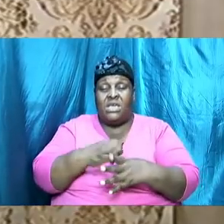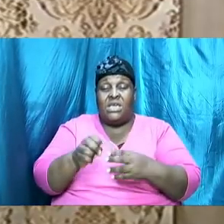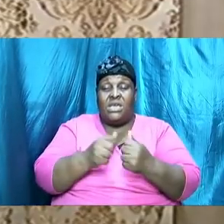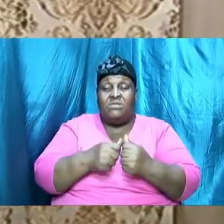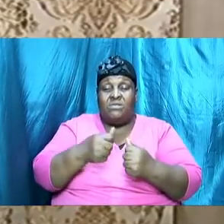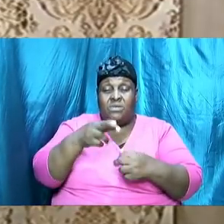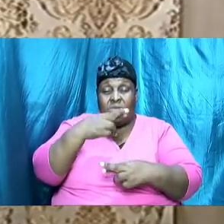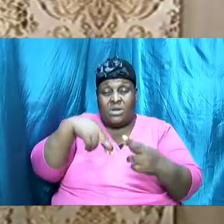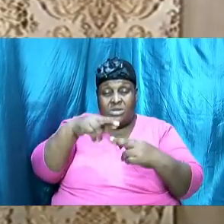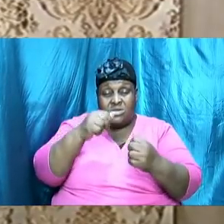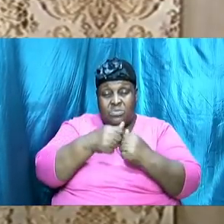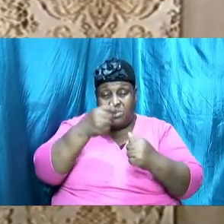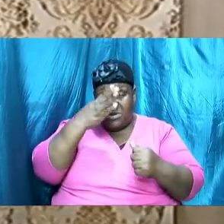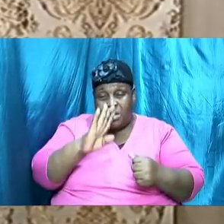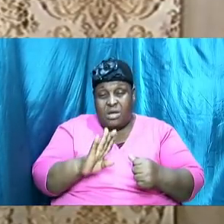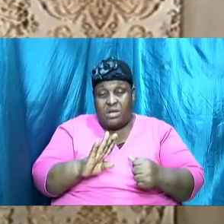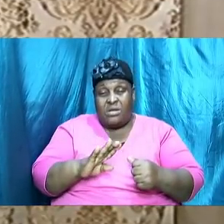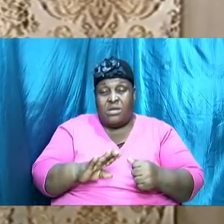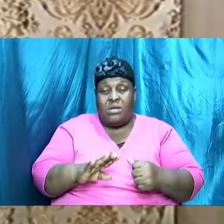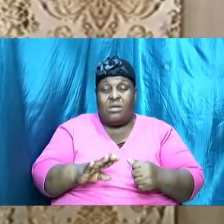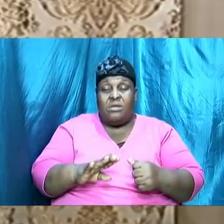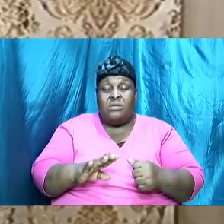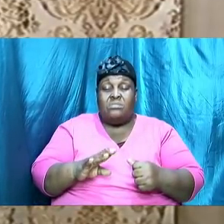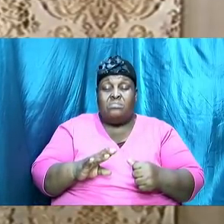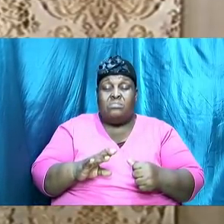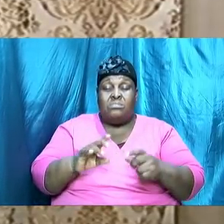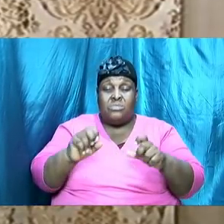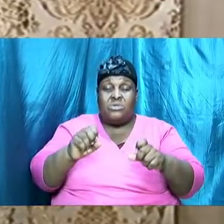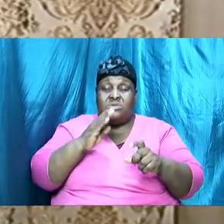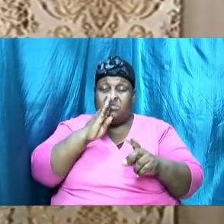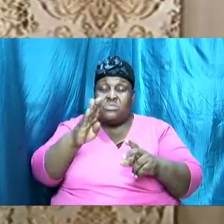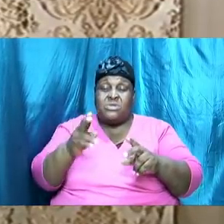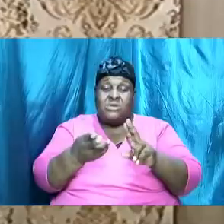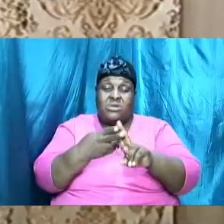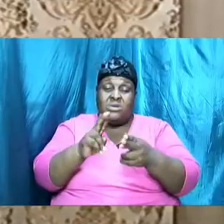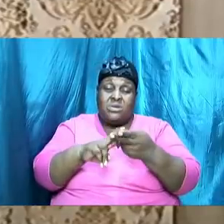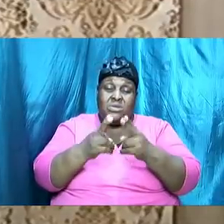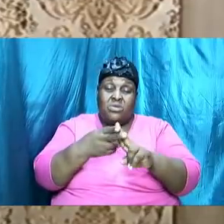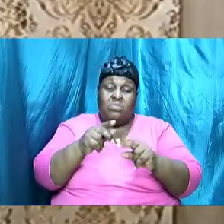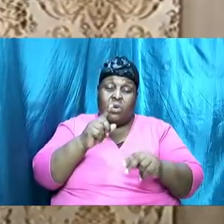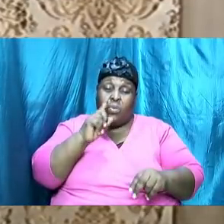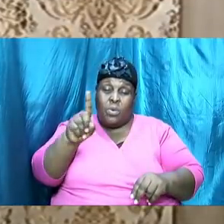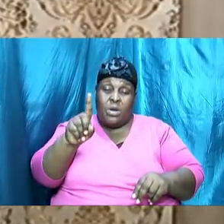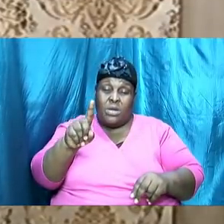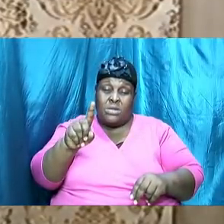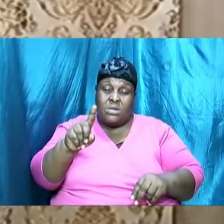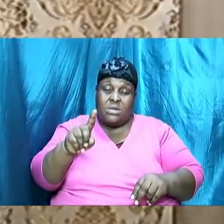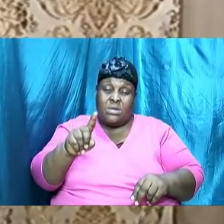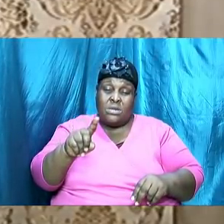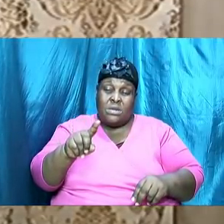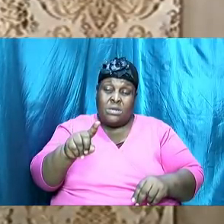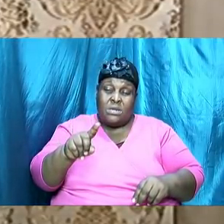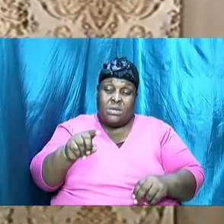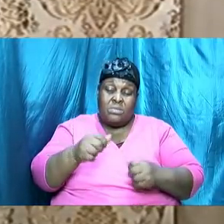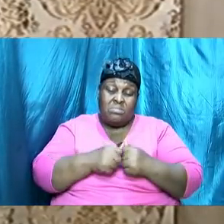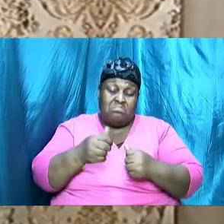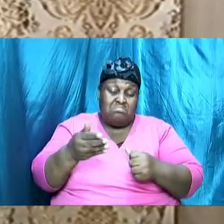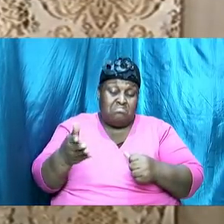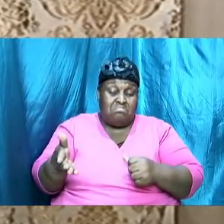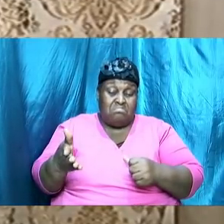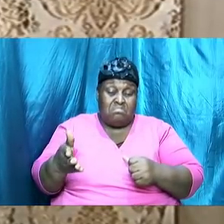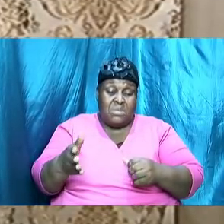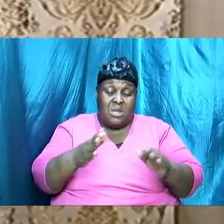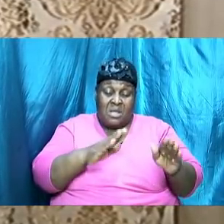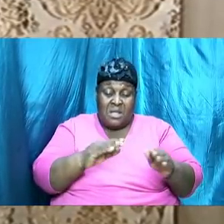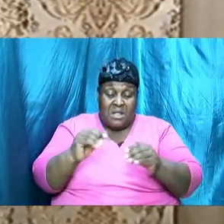with God which is supposed to be number one even with that if we leave